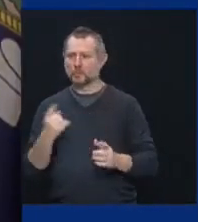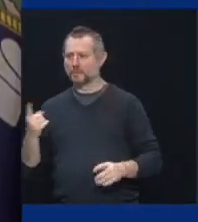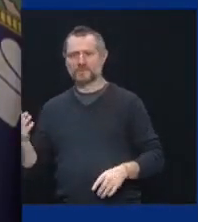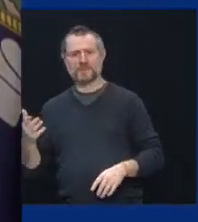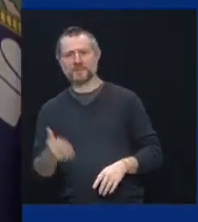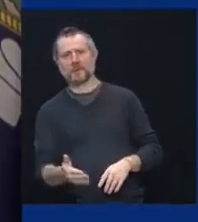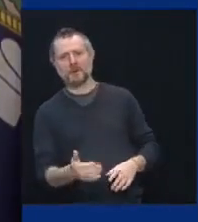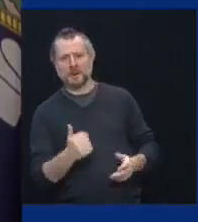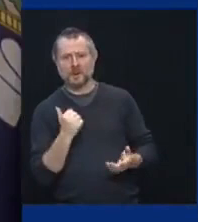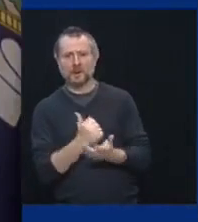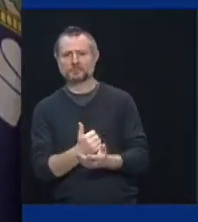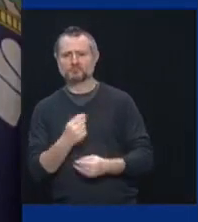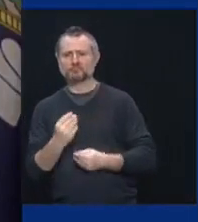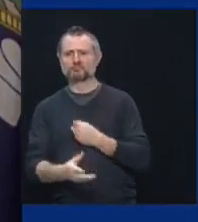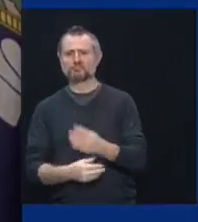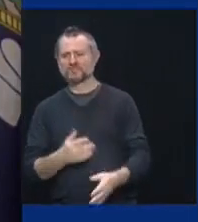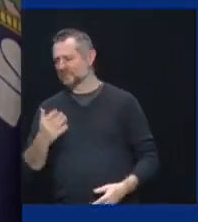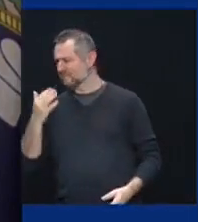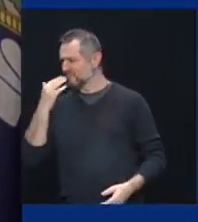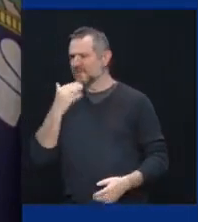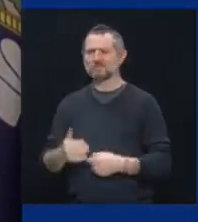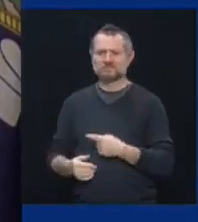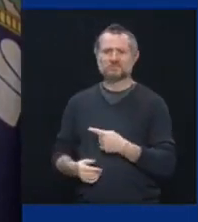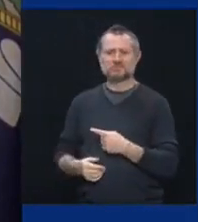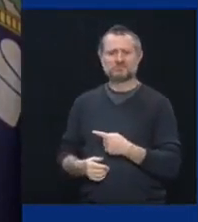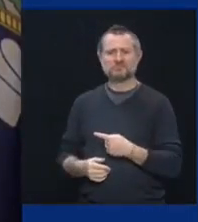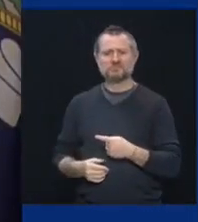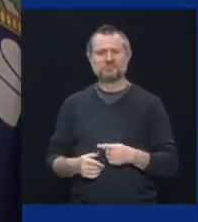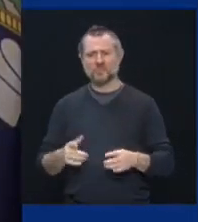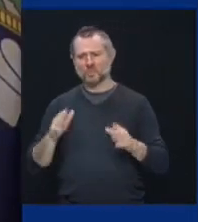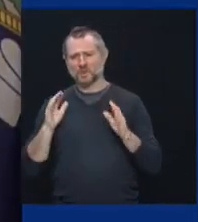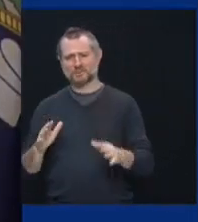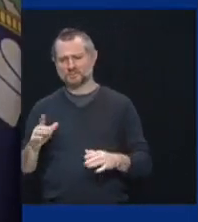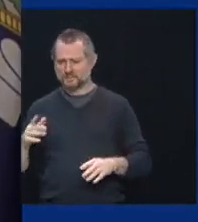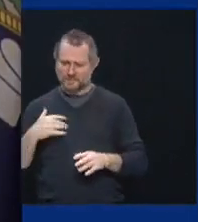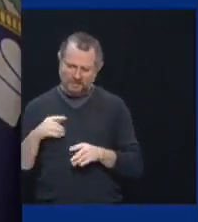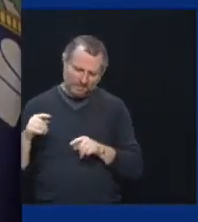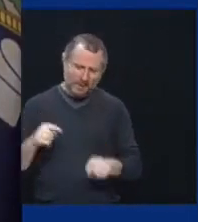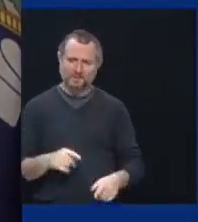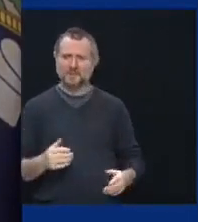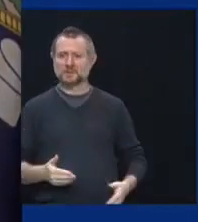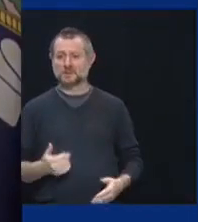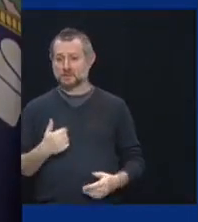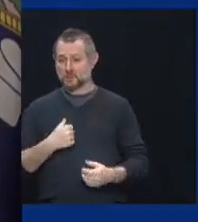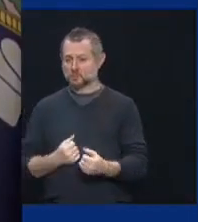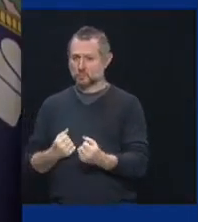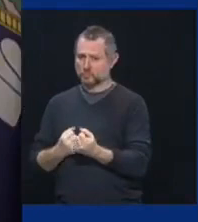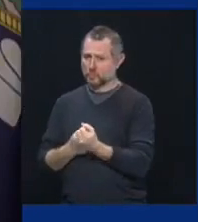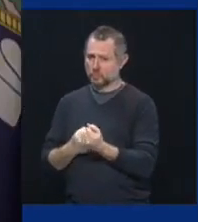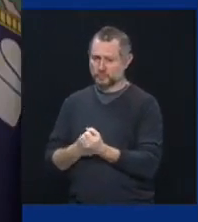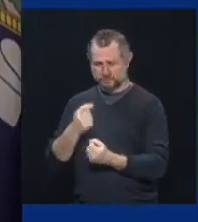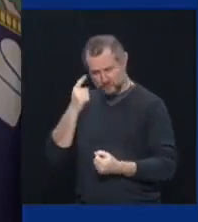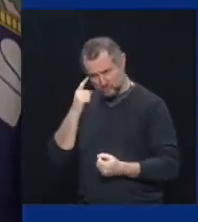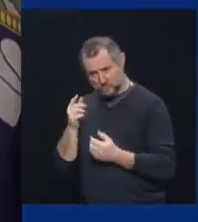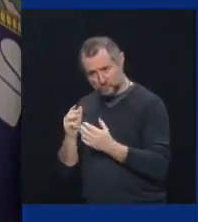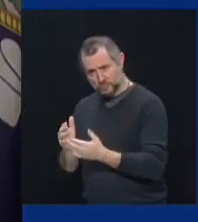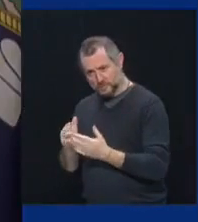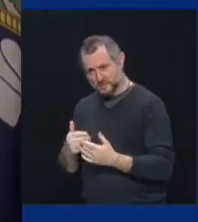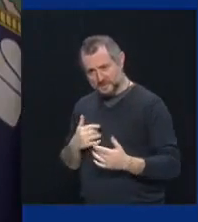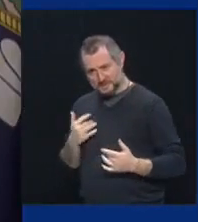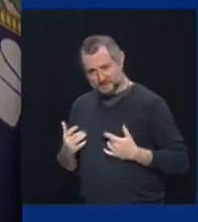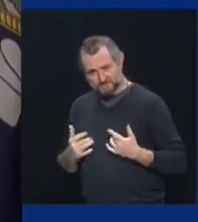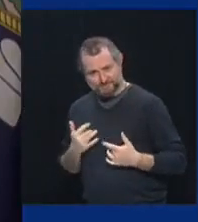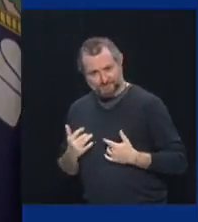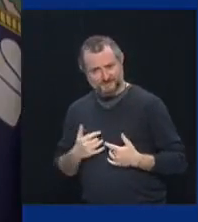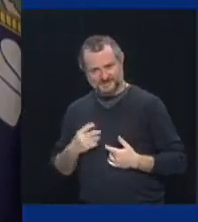again. And great to be, uh, great to have you here, Randy. And thank you very much. And we're rooting for you. Uh, and I'm excited to see the